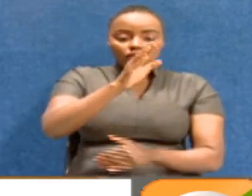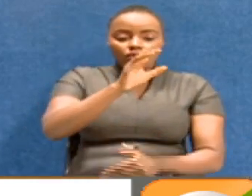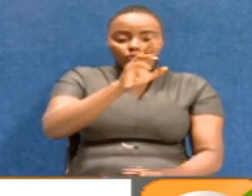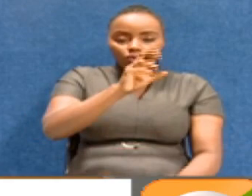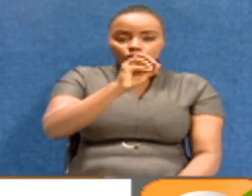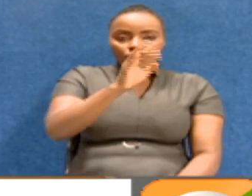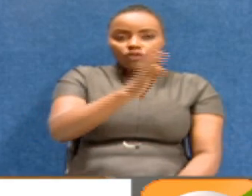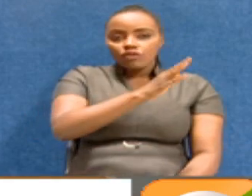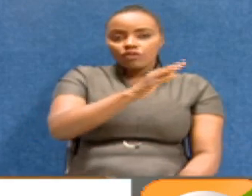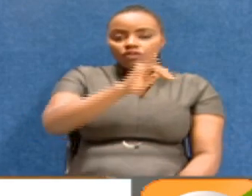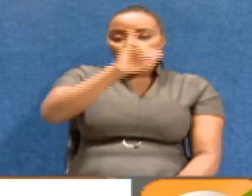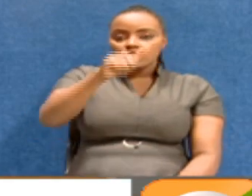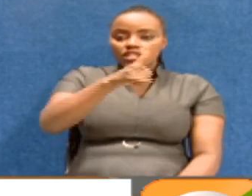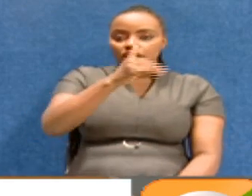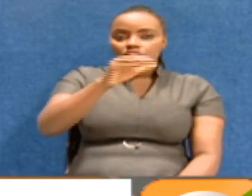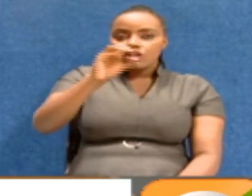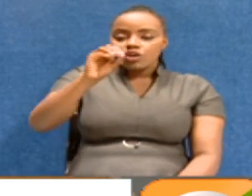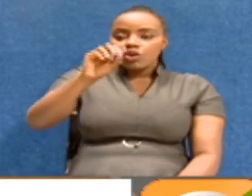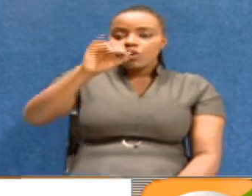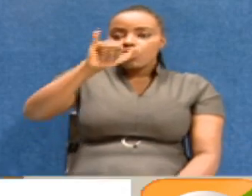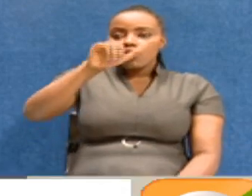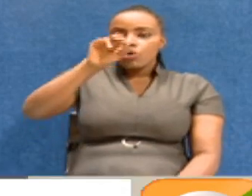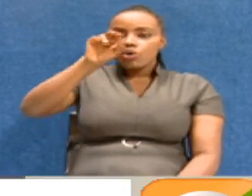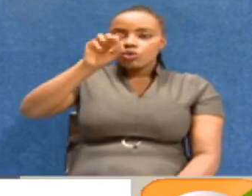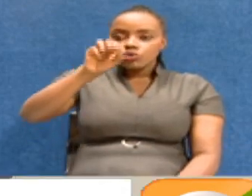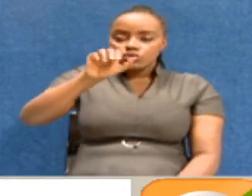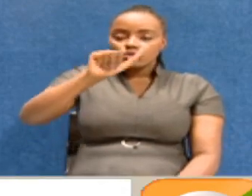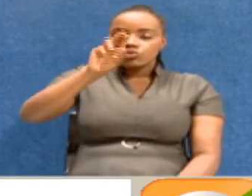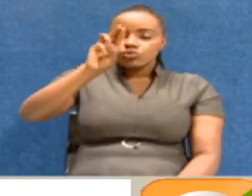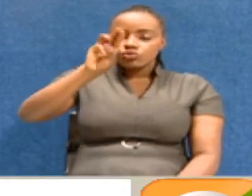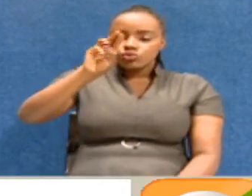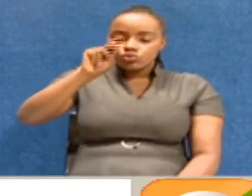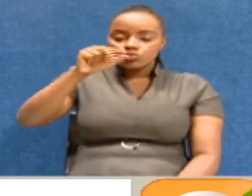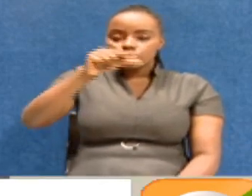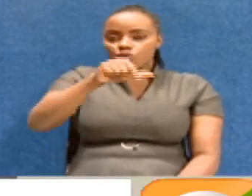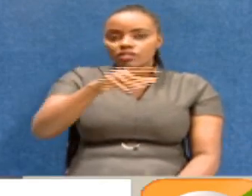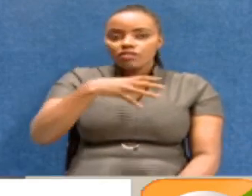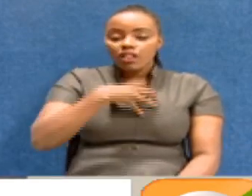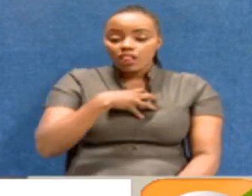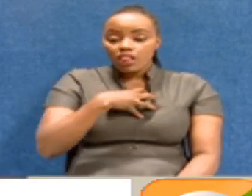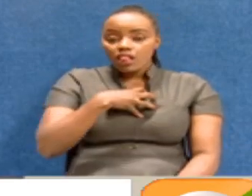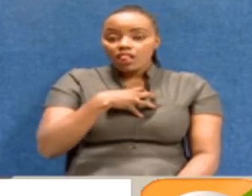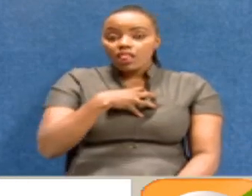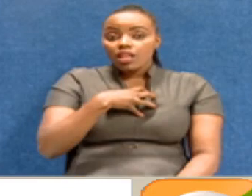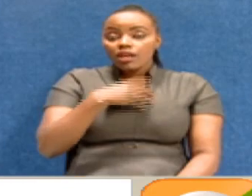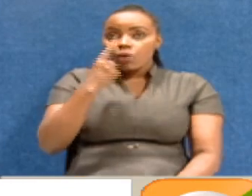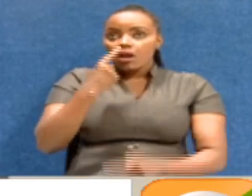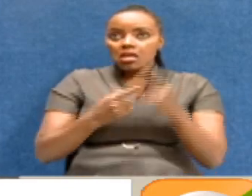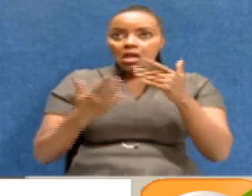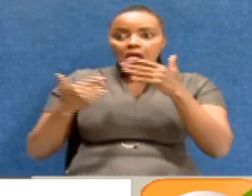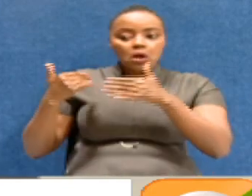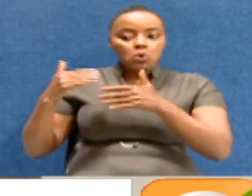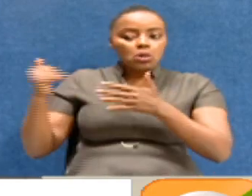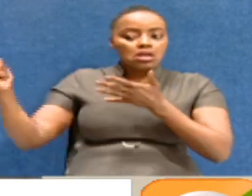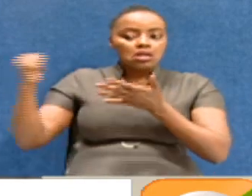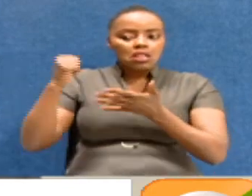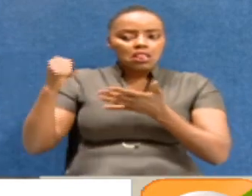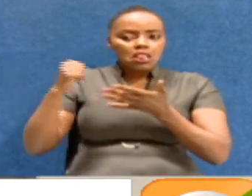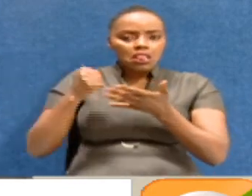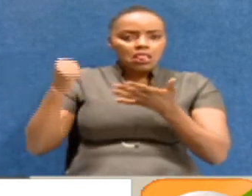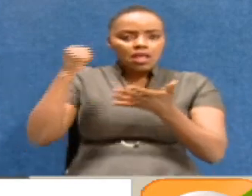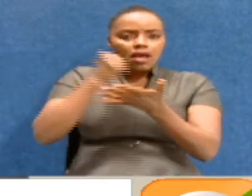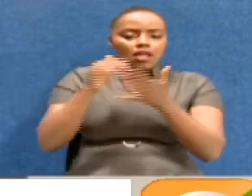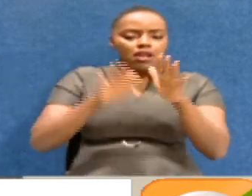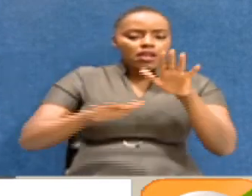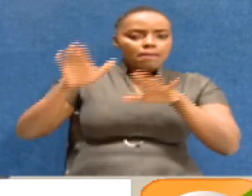Ojuang, who was a Supreme Court judge, retired about a year ago. He's not yet been replaced. So, we are hoping those two